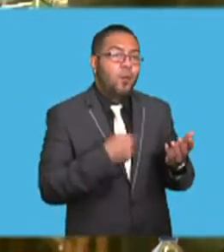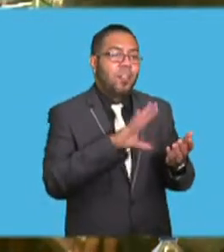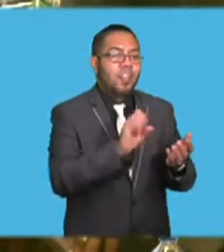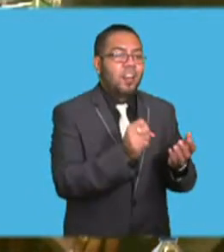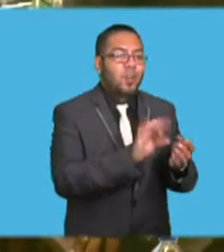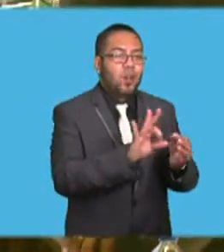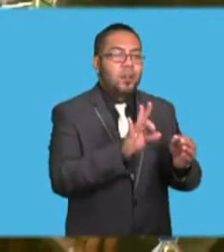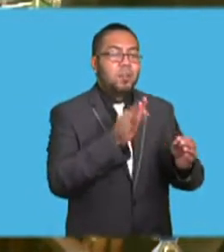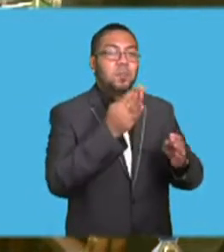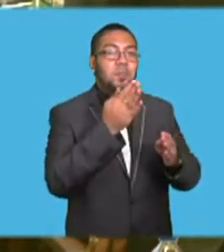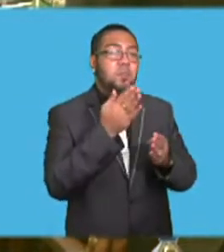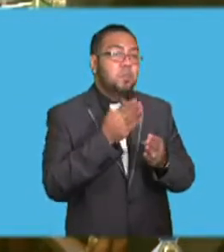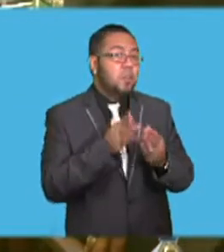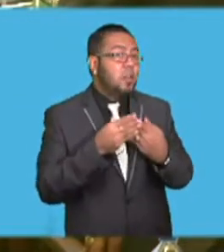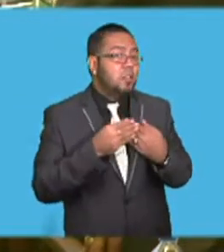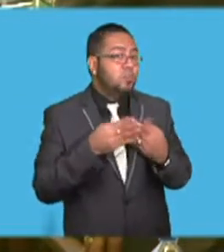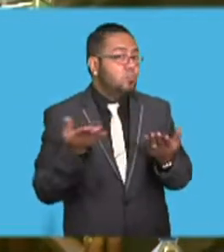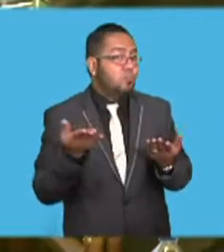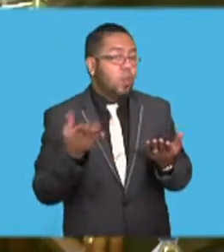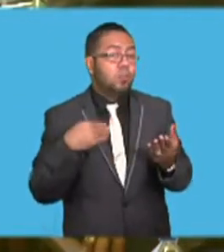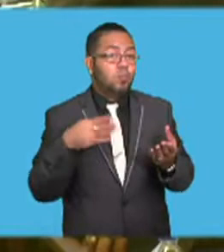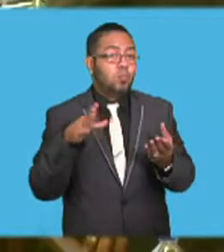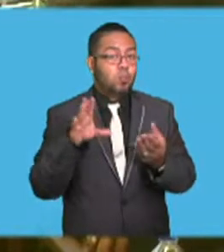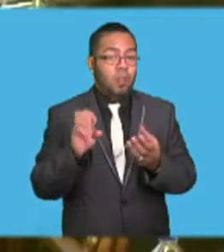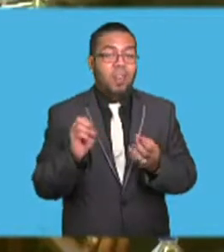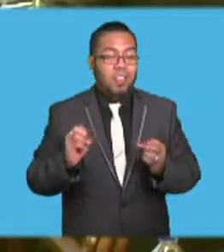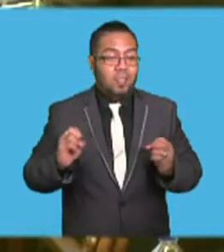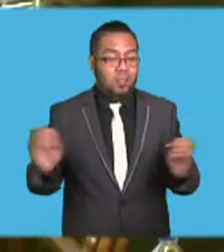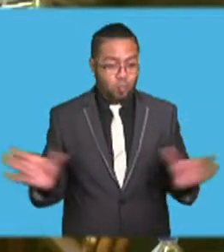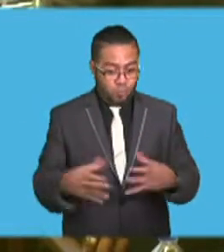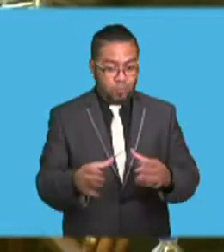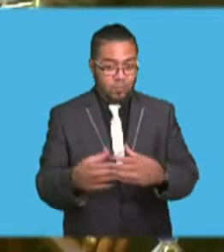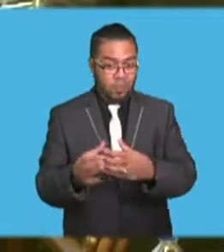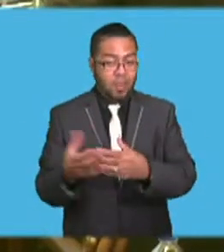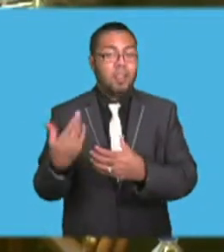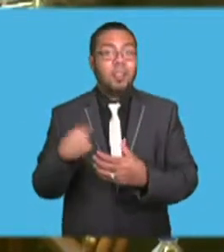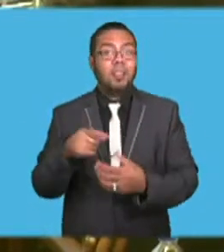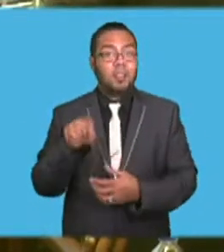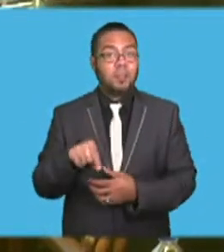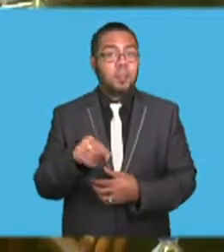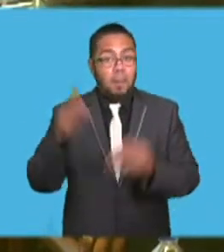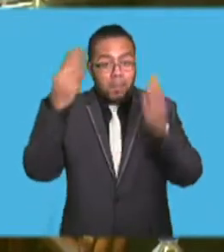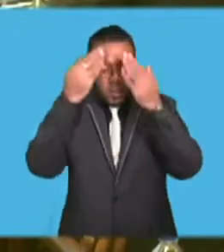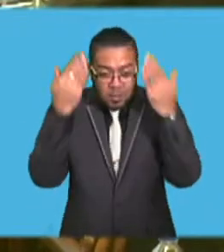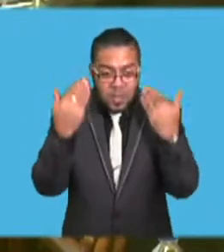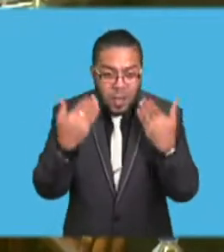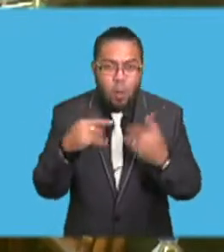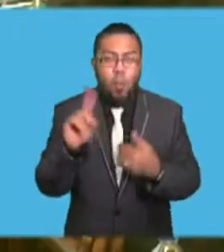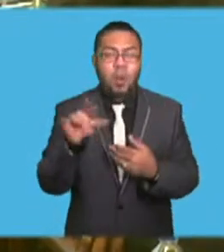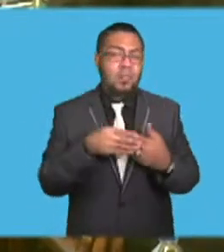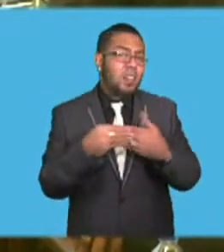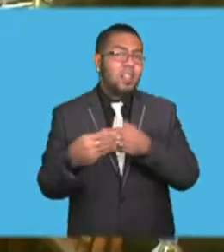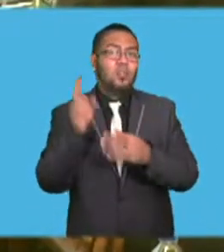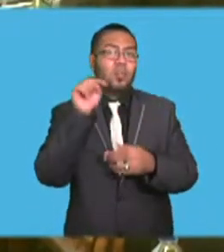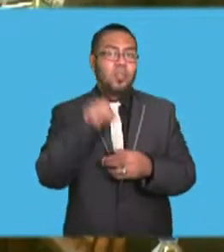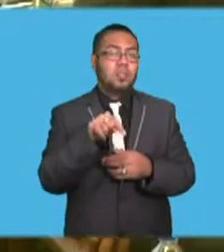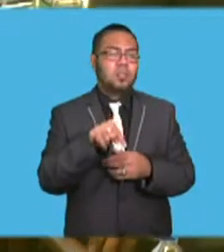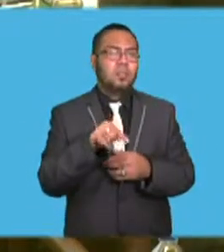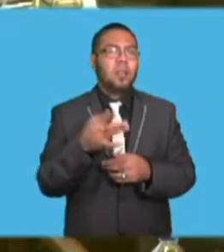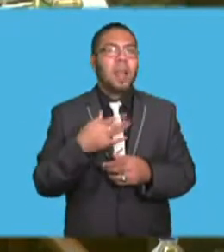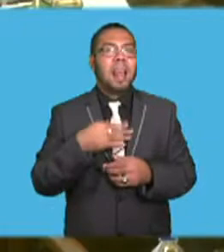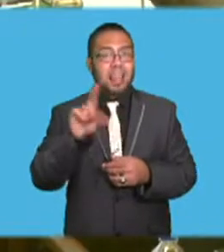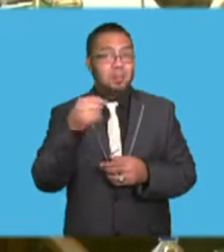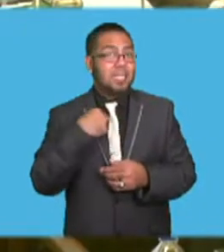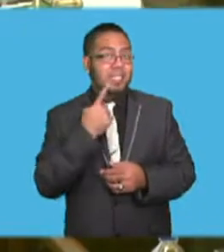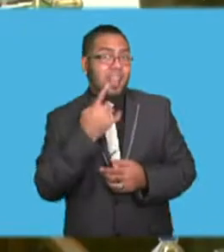stakeholders play in the implementation of the Paris Agreement. Madam Speaker, what led to this? Madam Speaker, let me say,